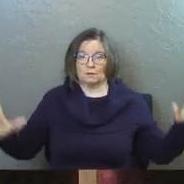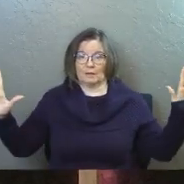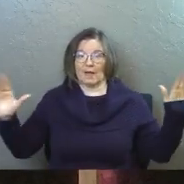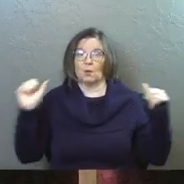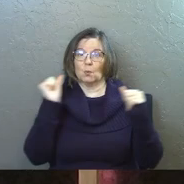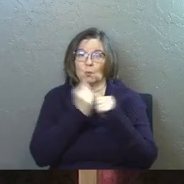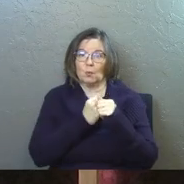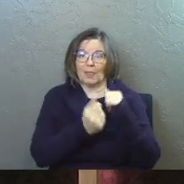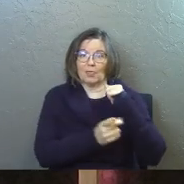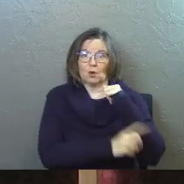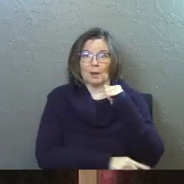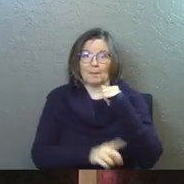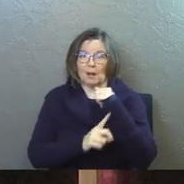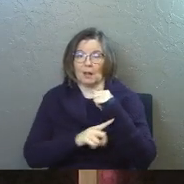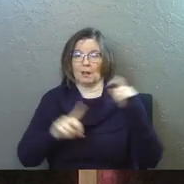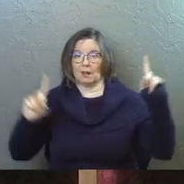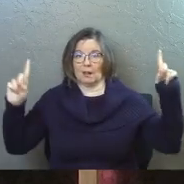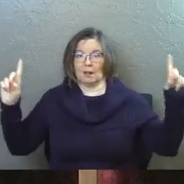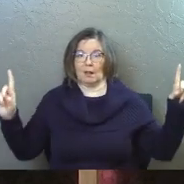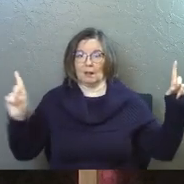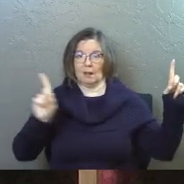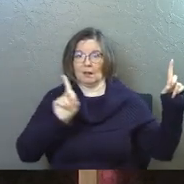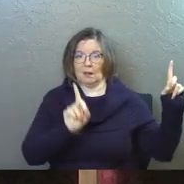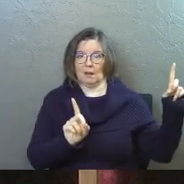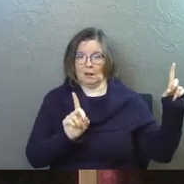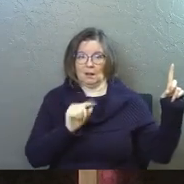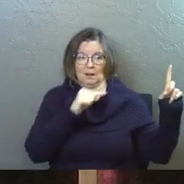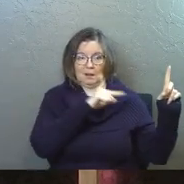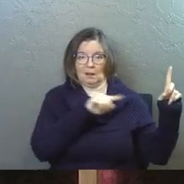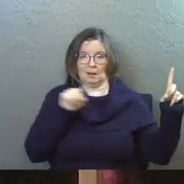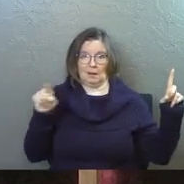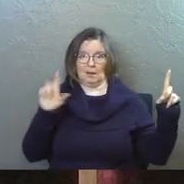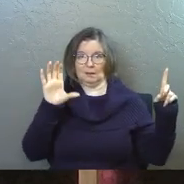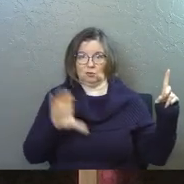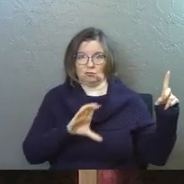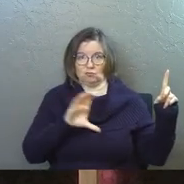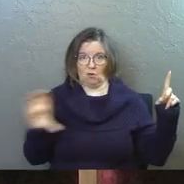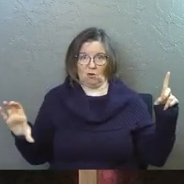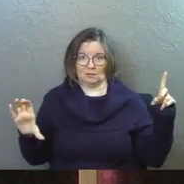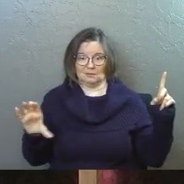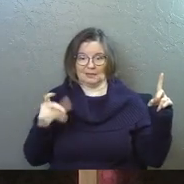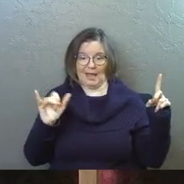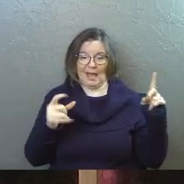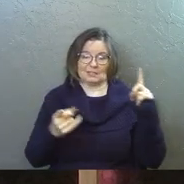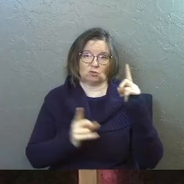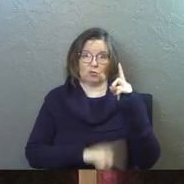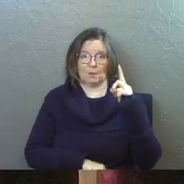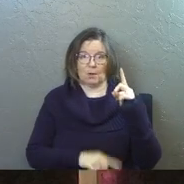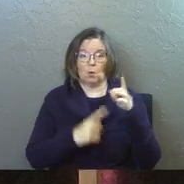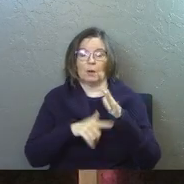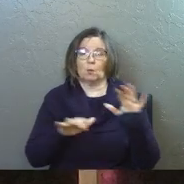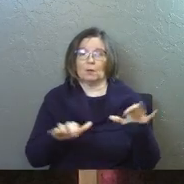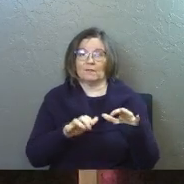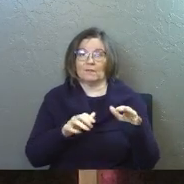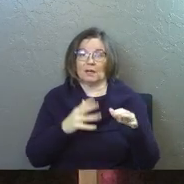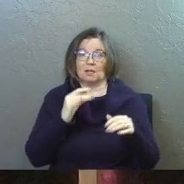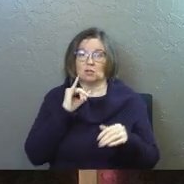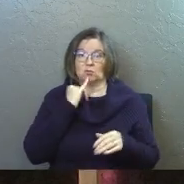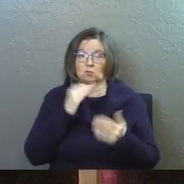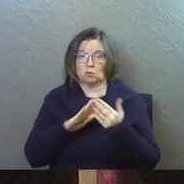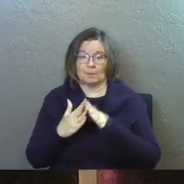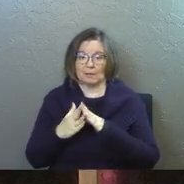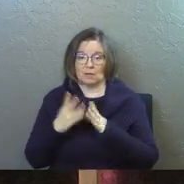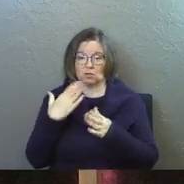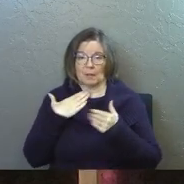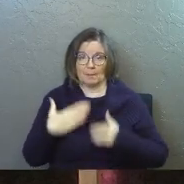criminals on both sides of him, he's crucified and convicted as a criminal himself. What they would have done in Jerusalem